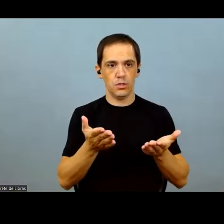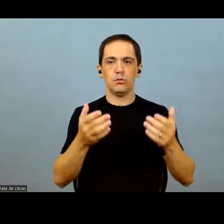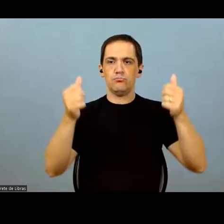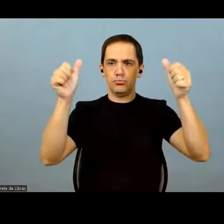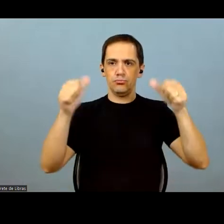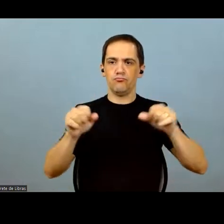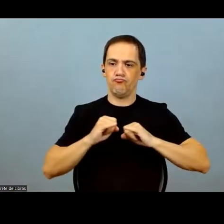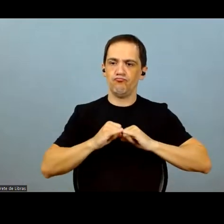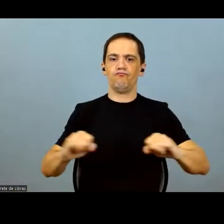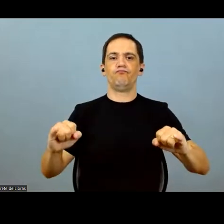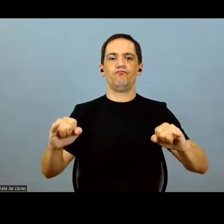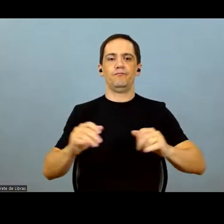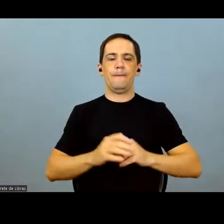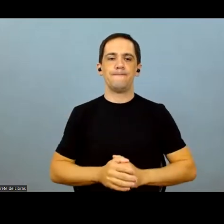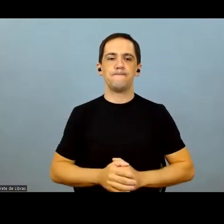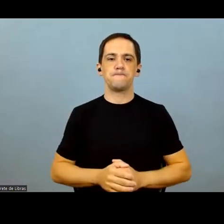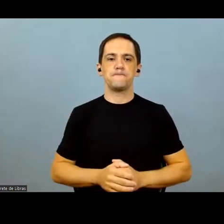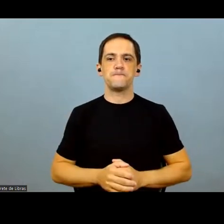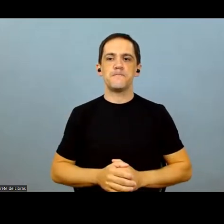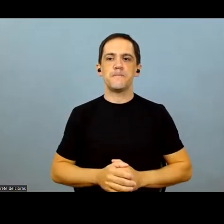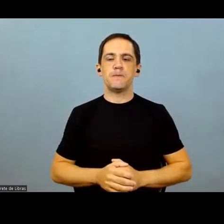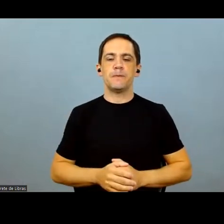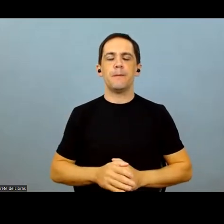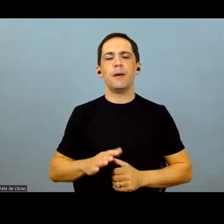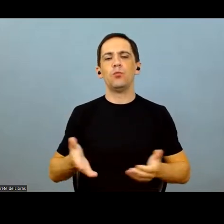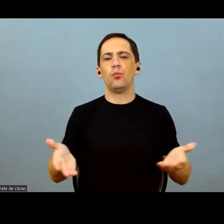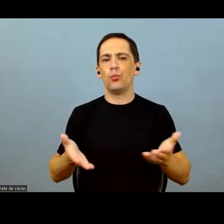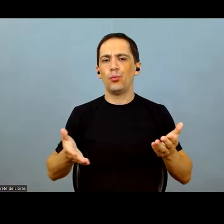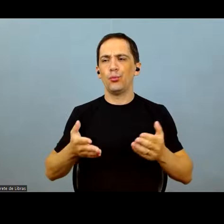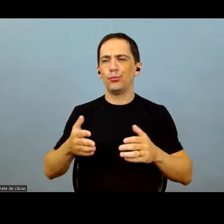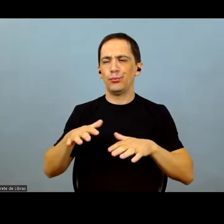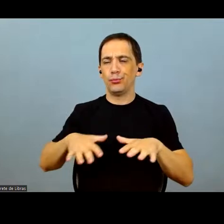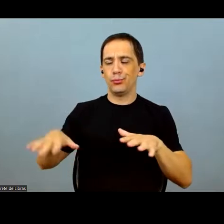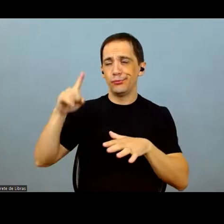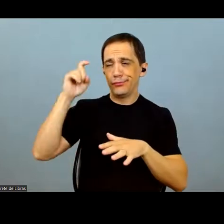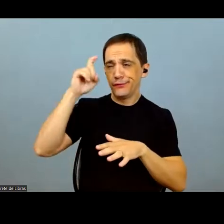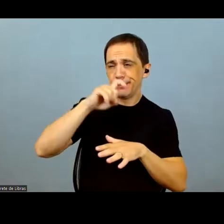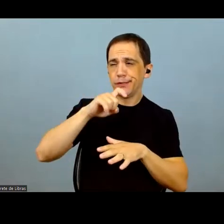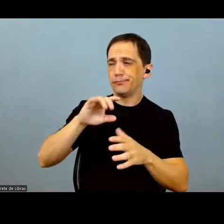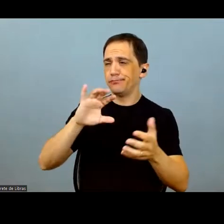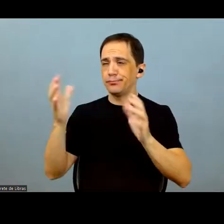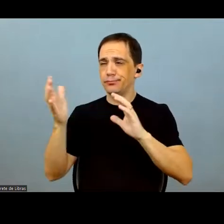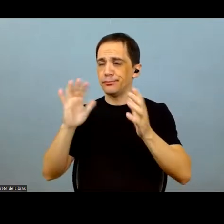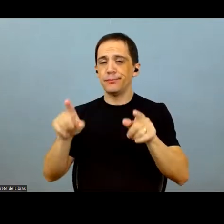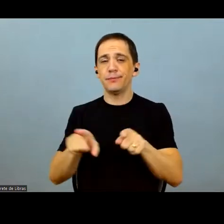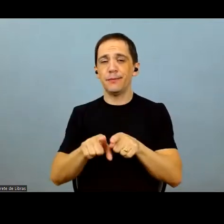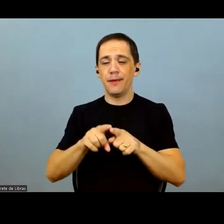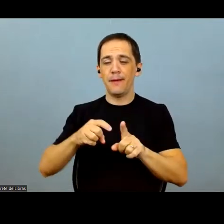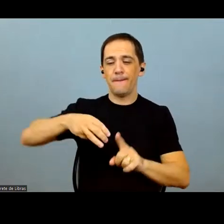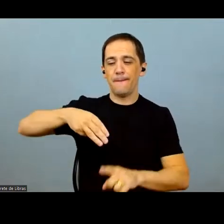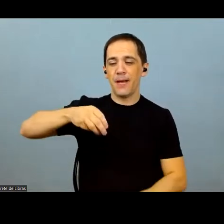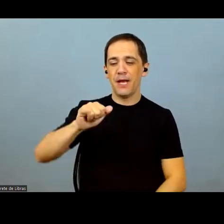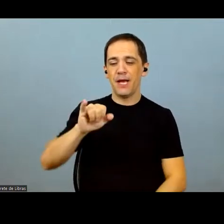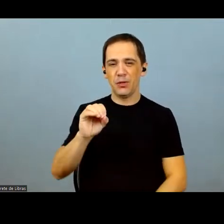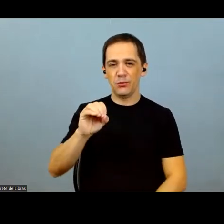yield perspective. Well, we know that the forecast for